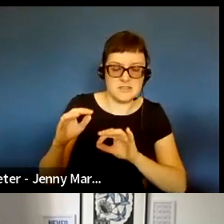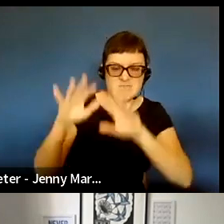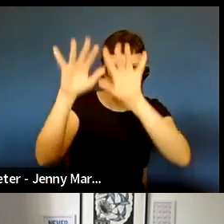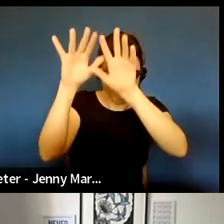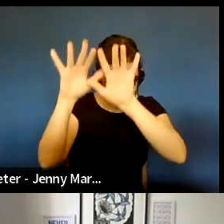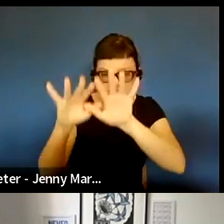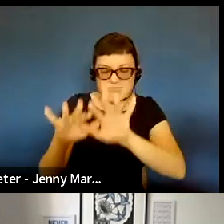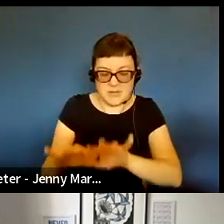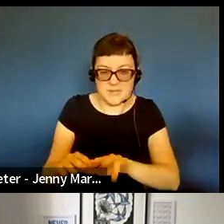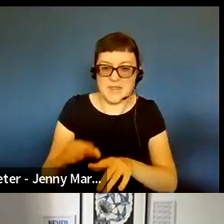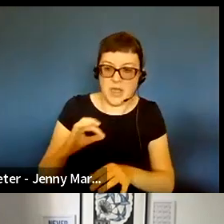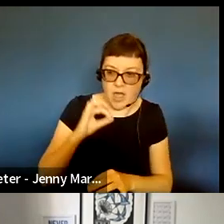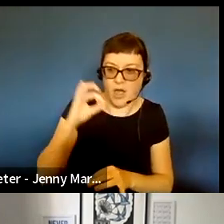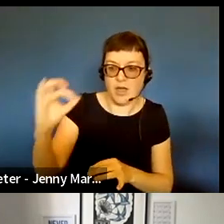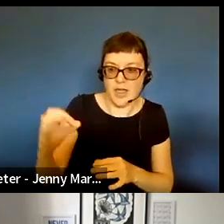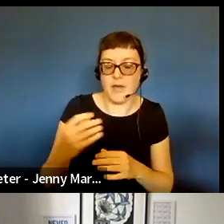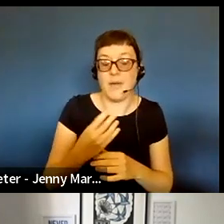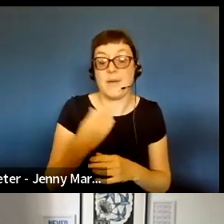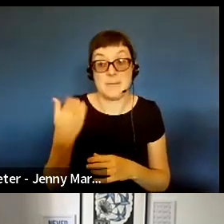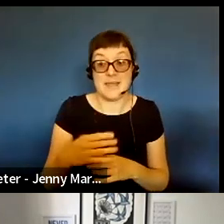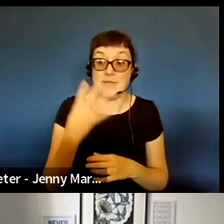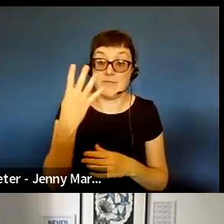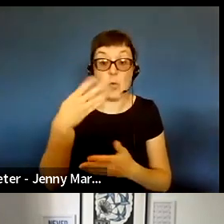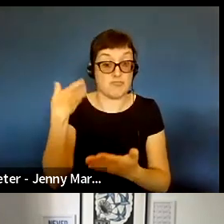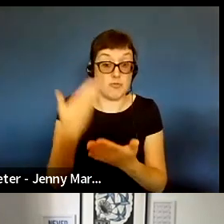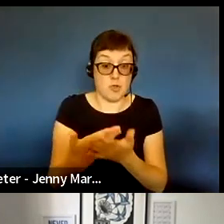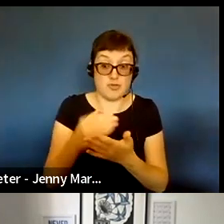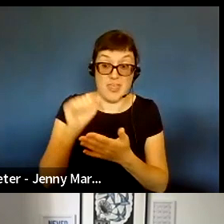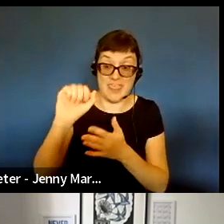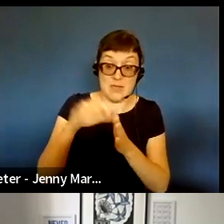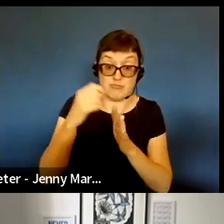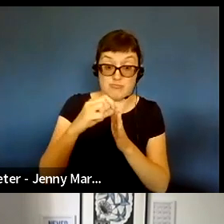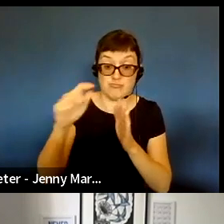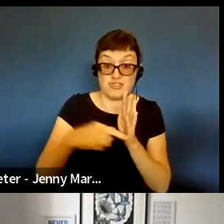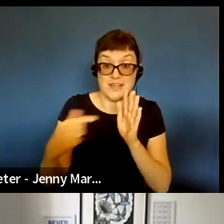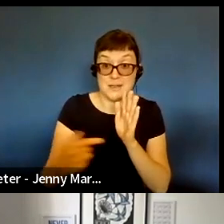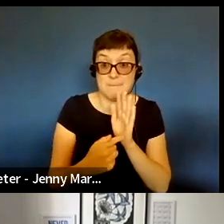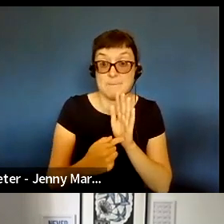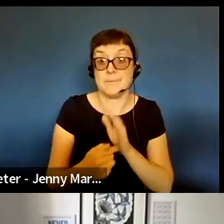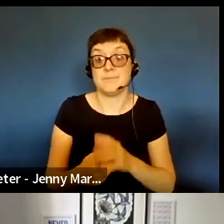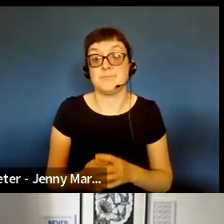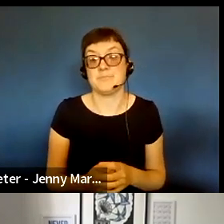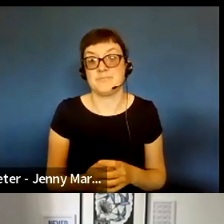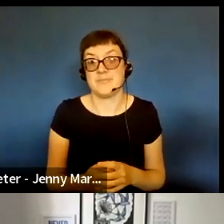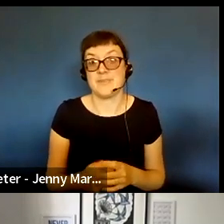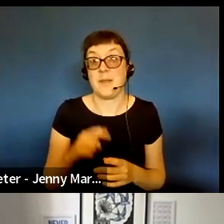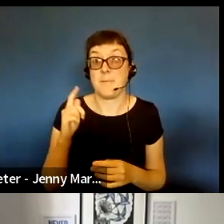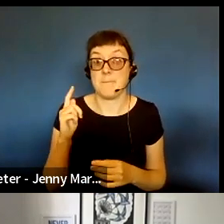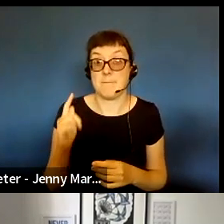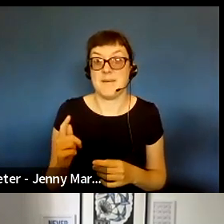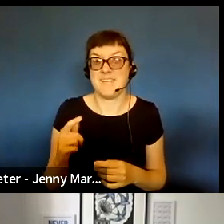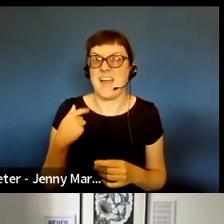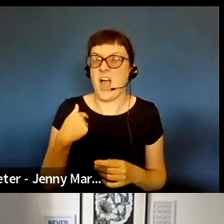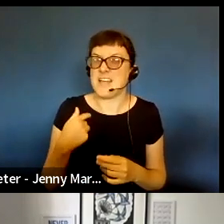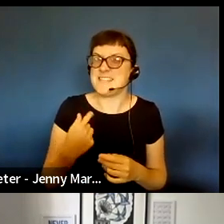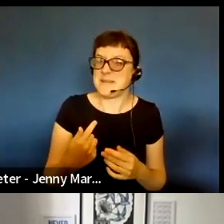We asked them to submit full proposals for their project ideas. And on the flip side, for us, it takes a